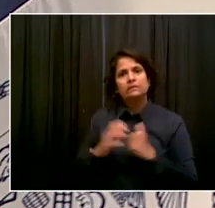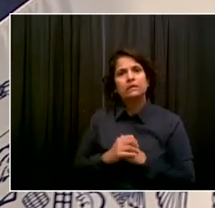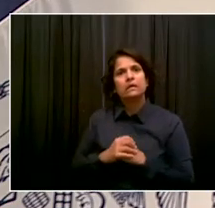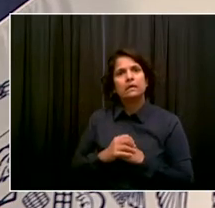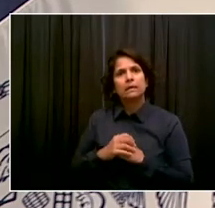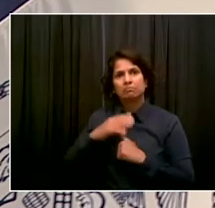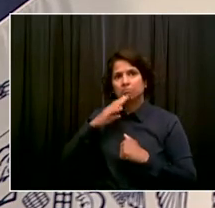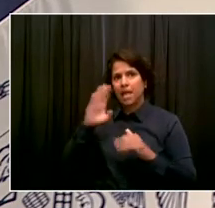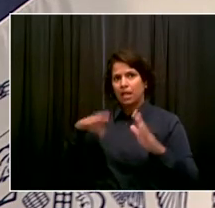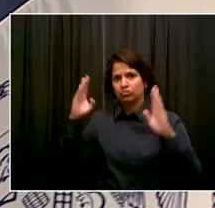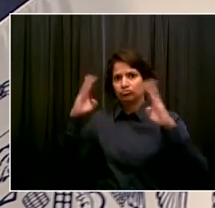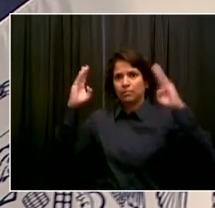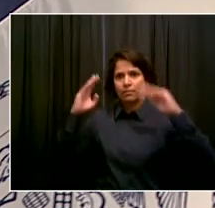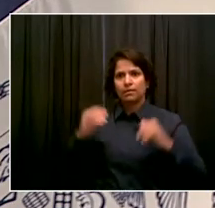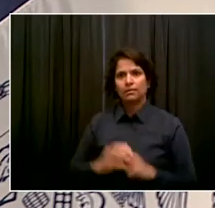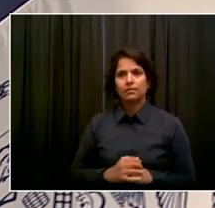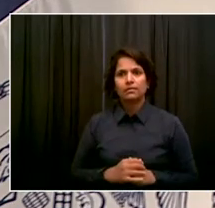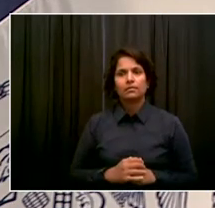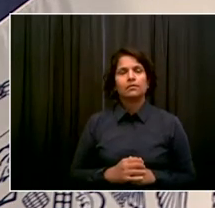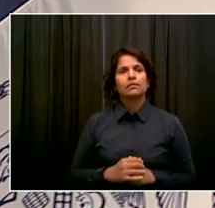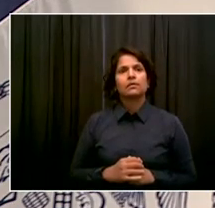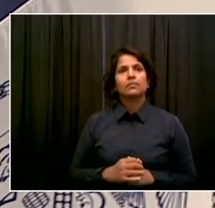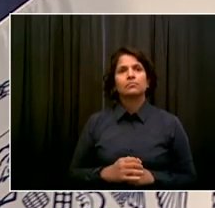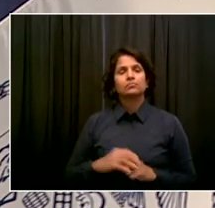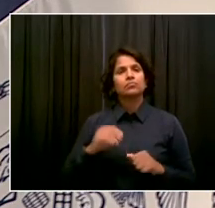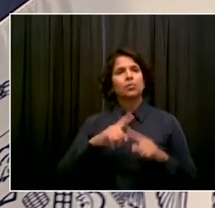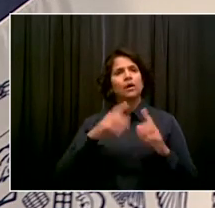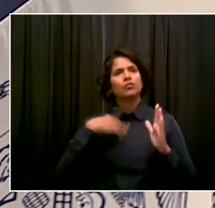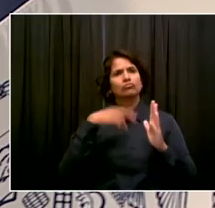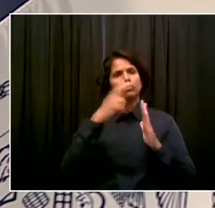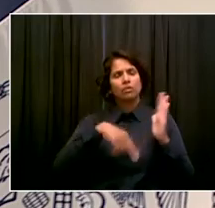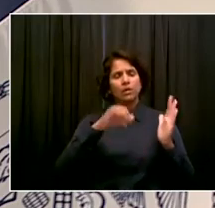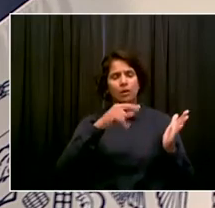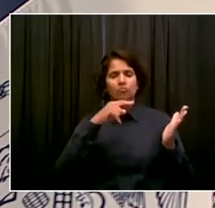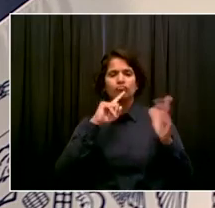We have time for two more for today. The next is Linda Baccaro from NBC.